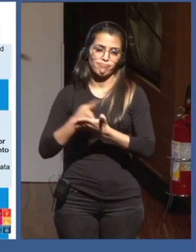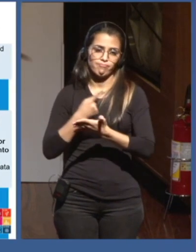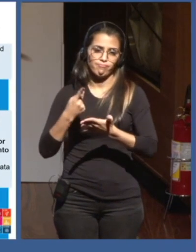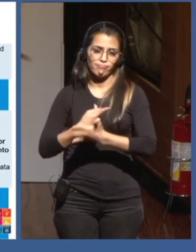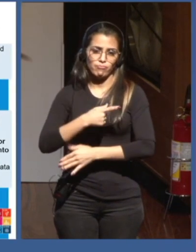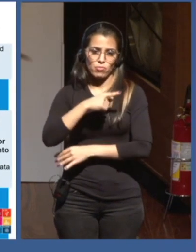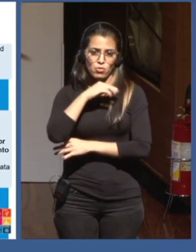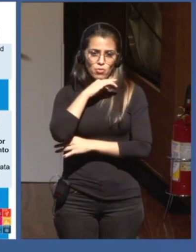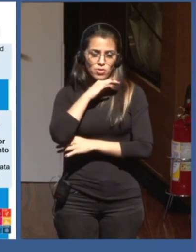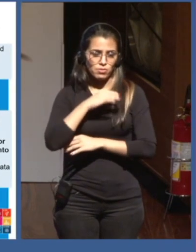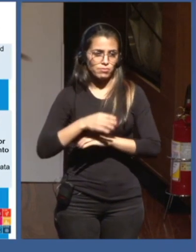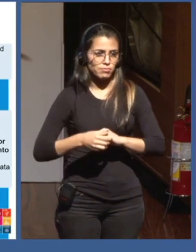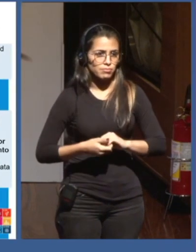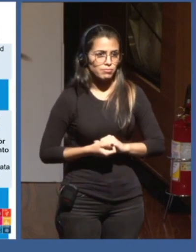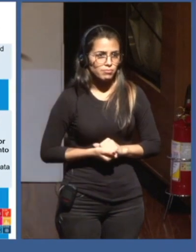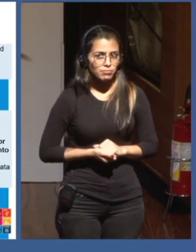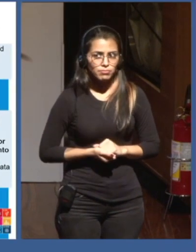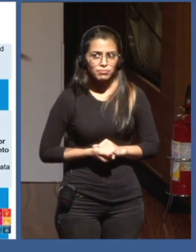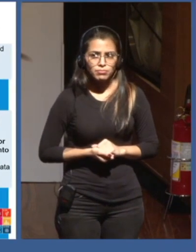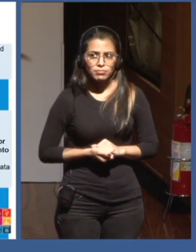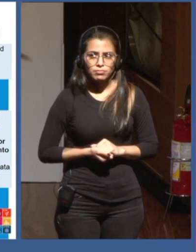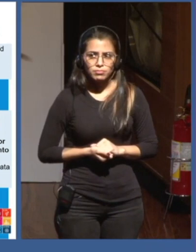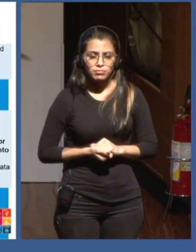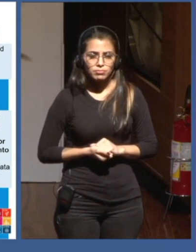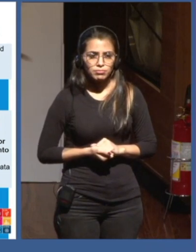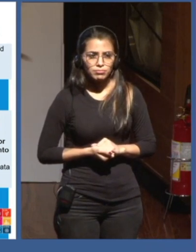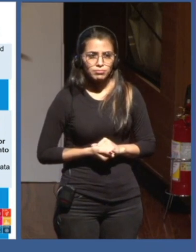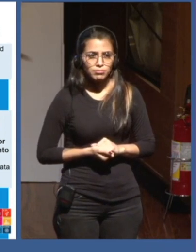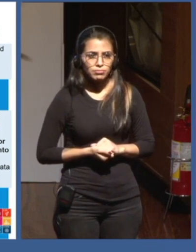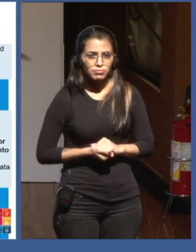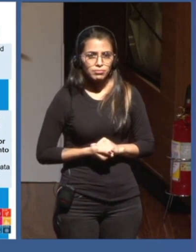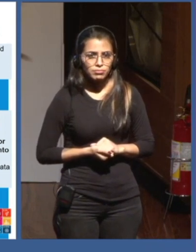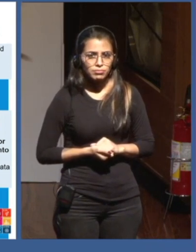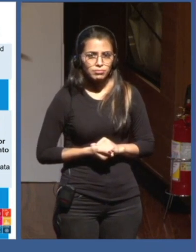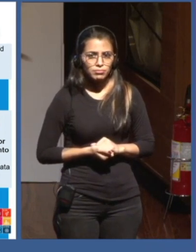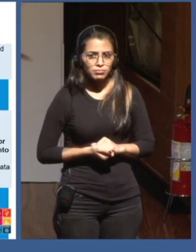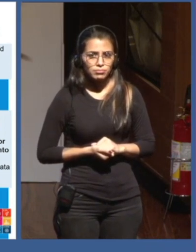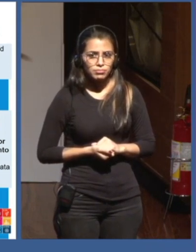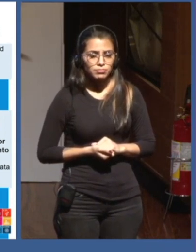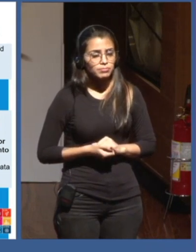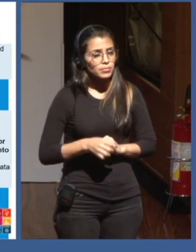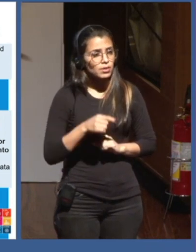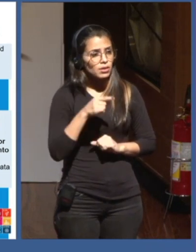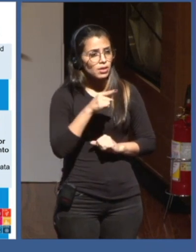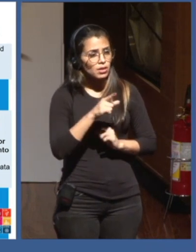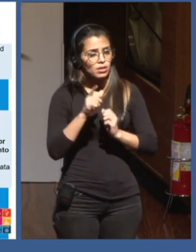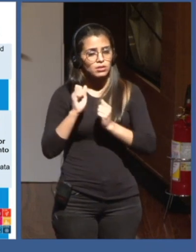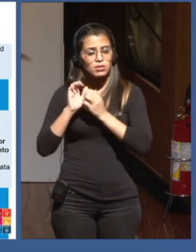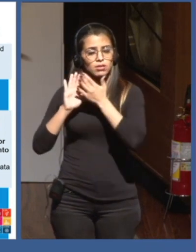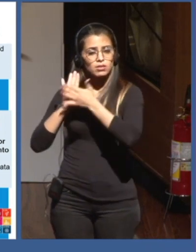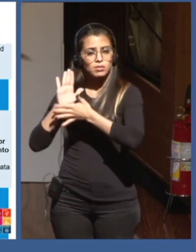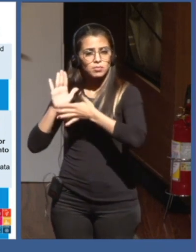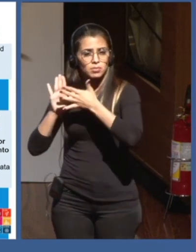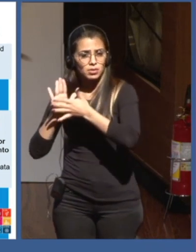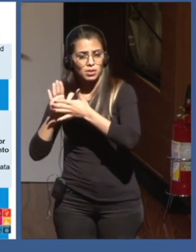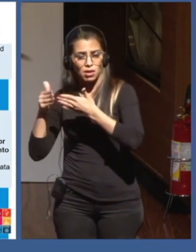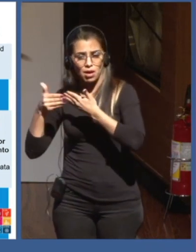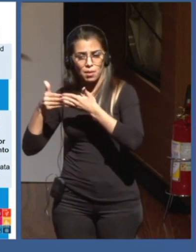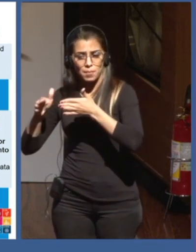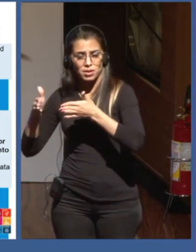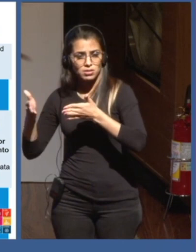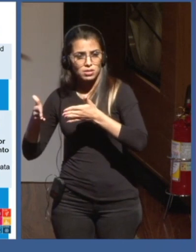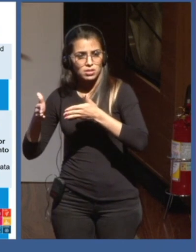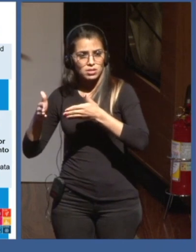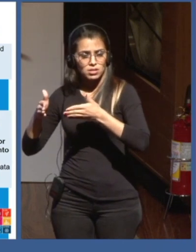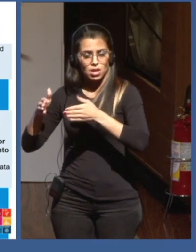is really anchored in, reflective of, and trying to promote this vision